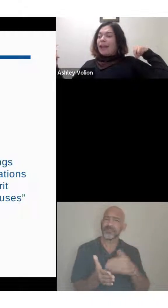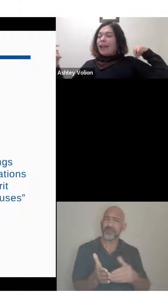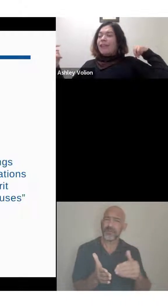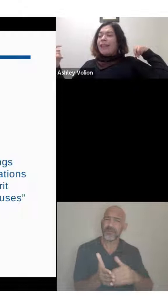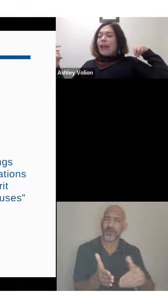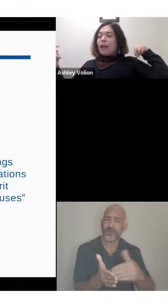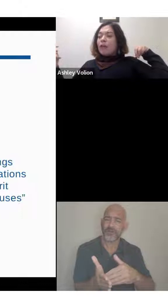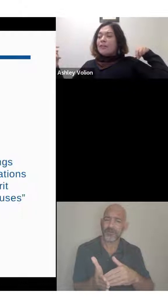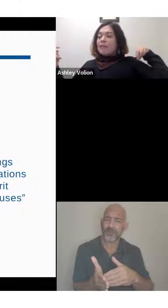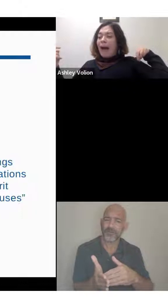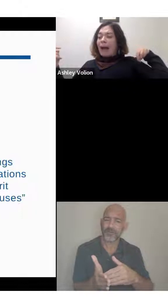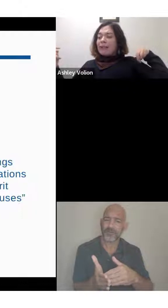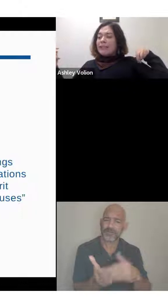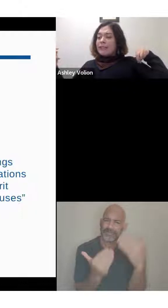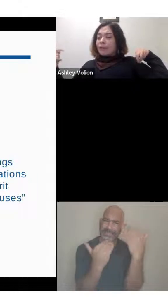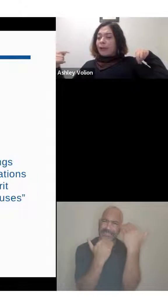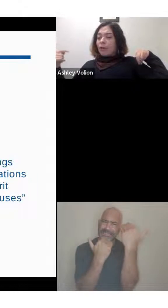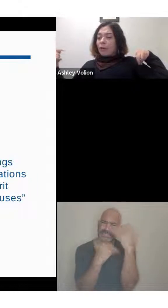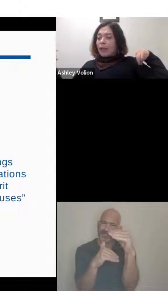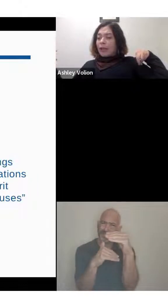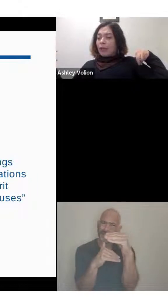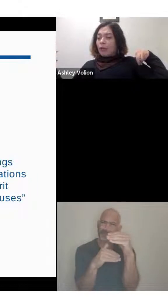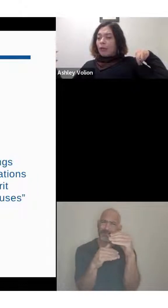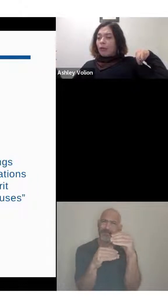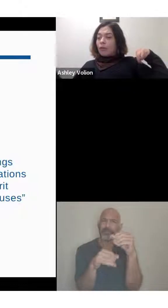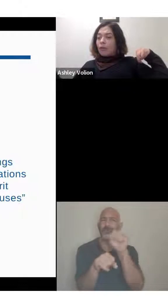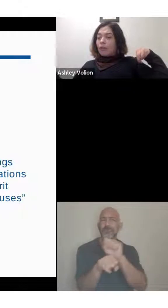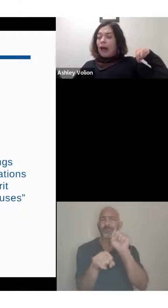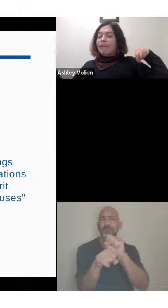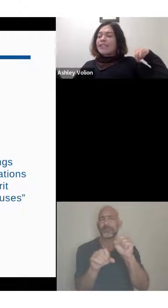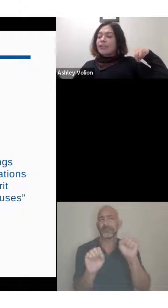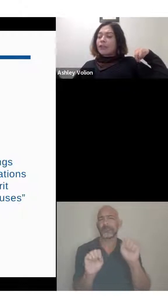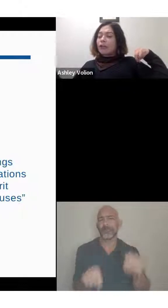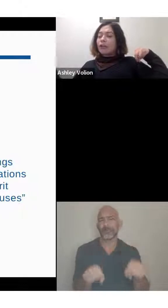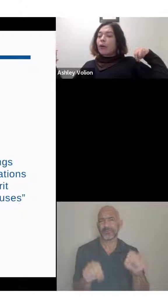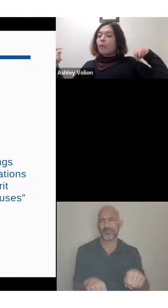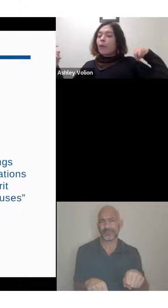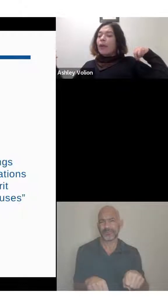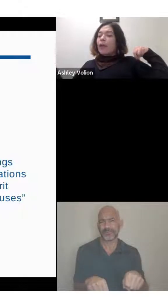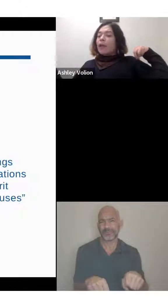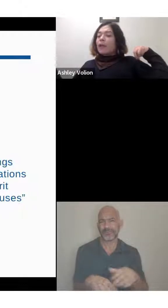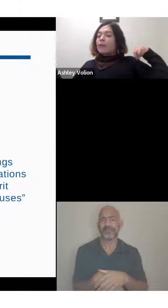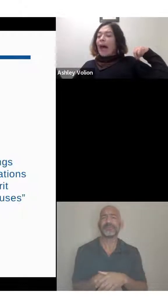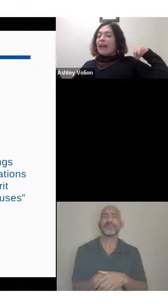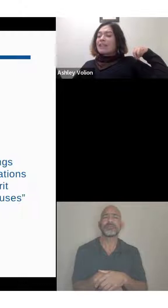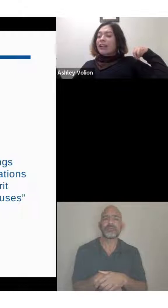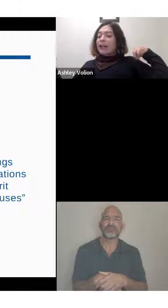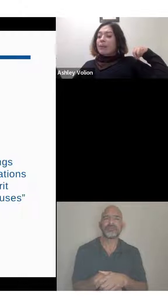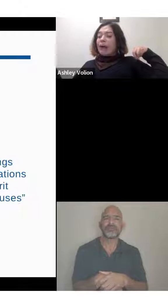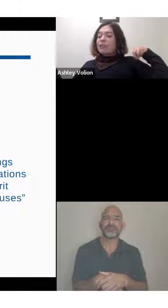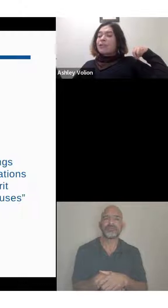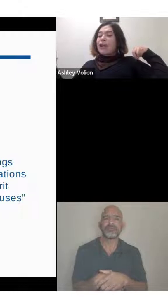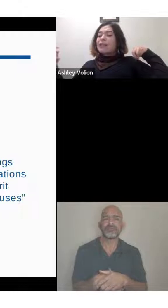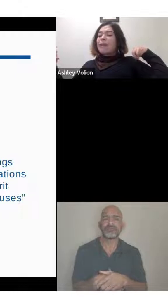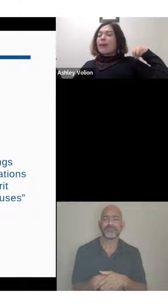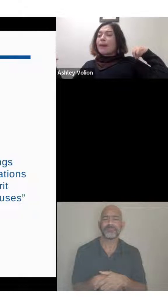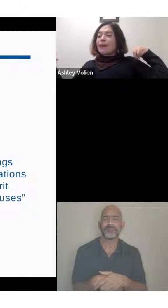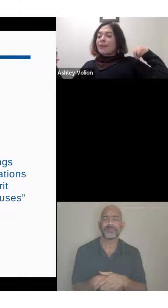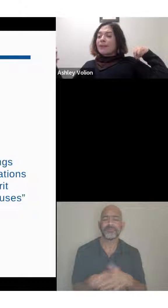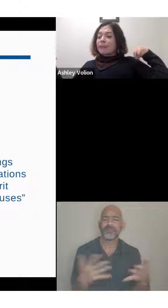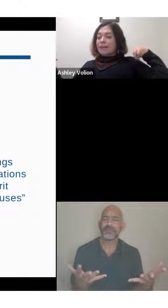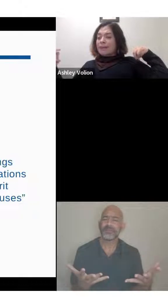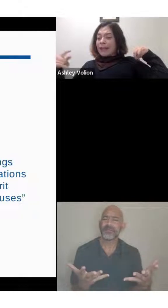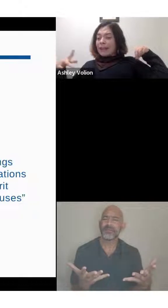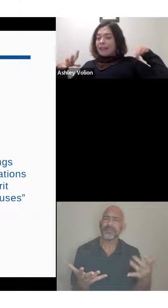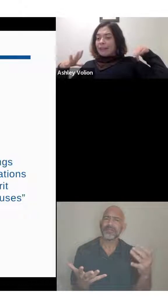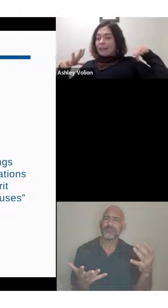And again, that goes back to doing what you love to do or what you're passionate about just because